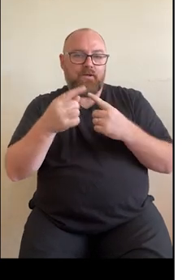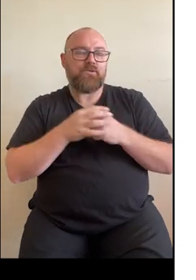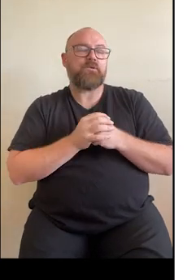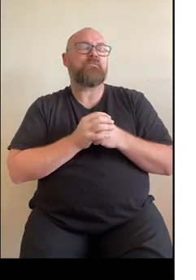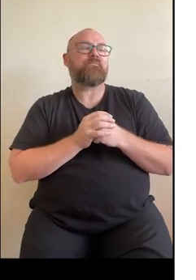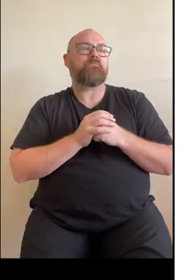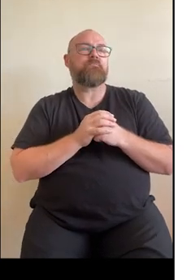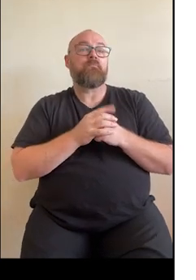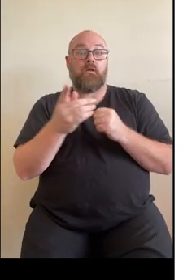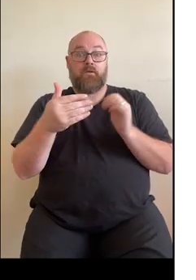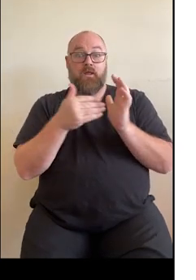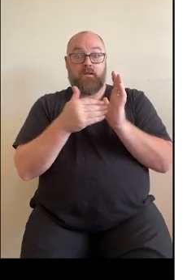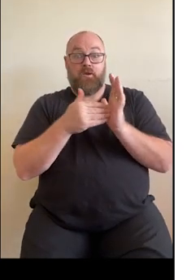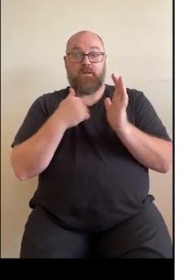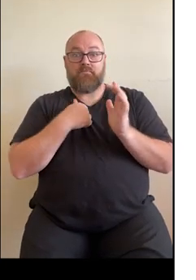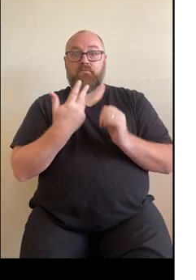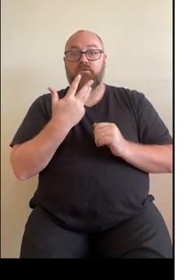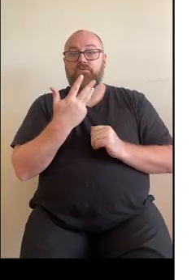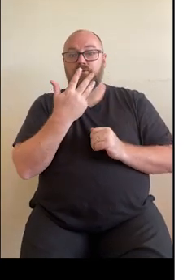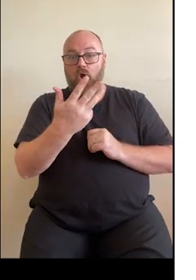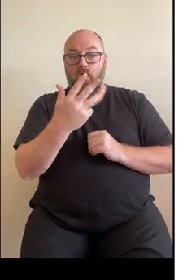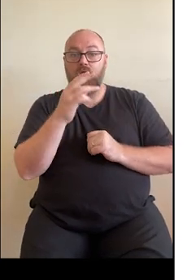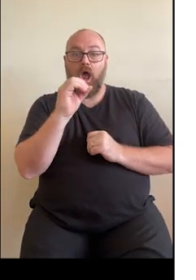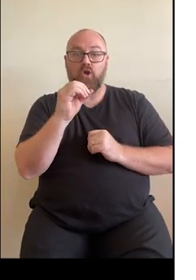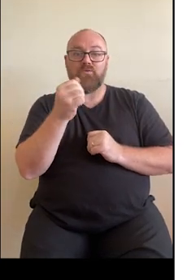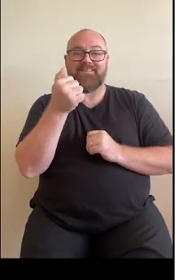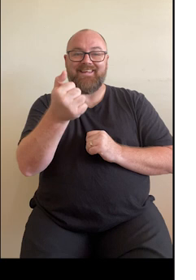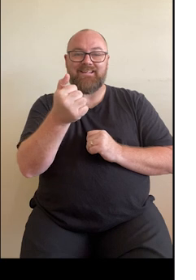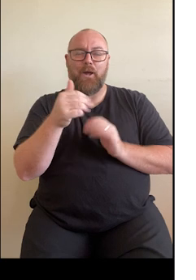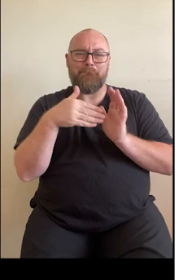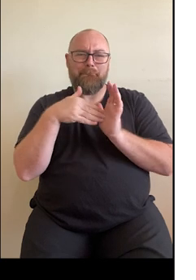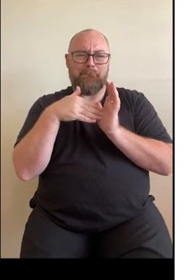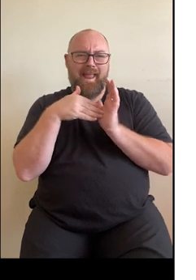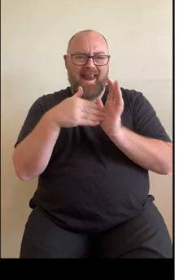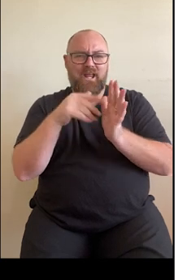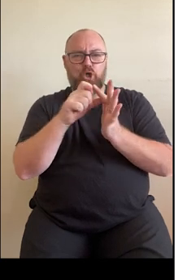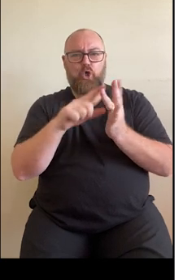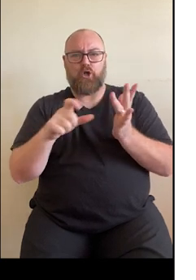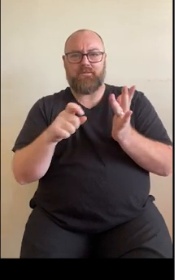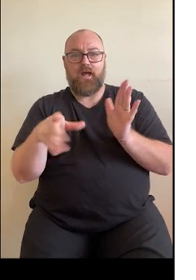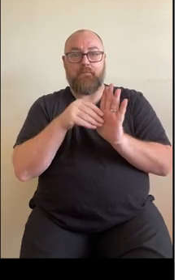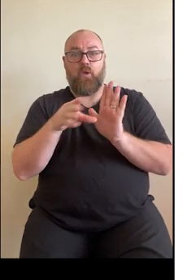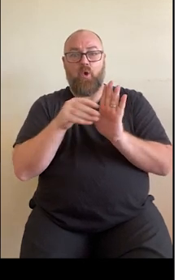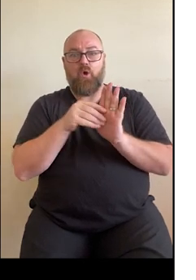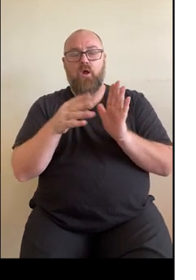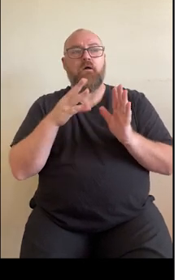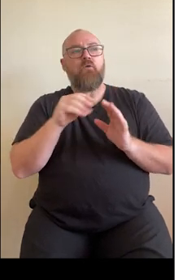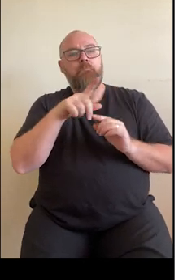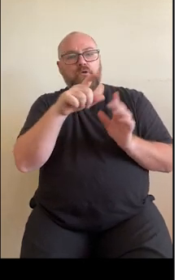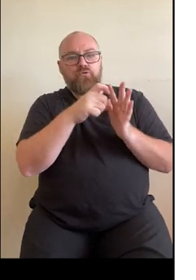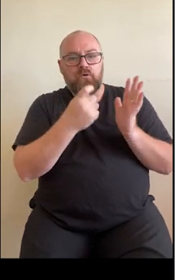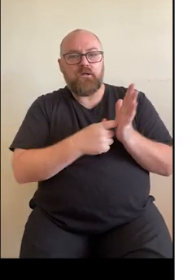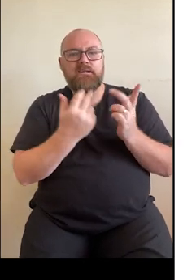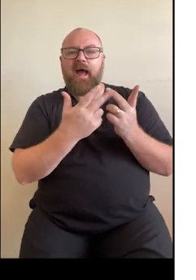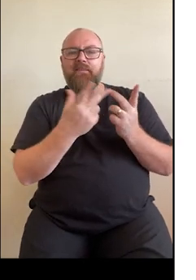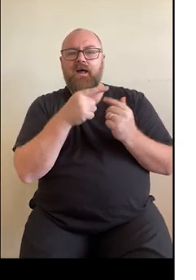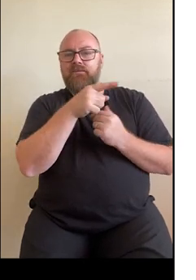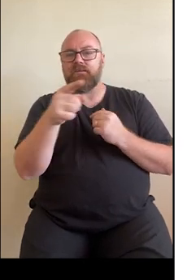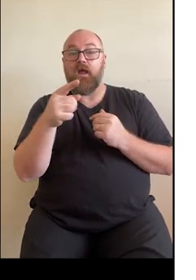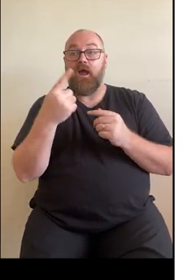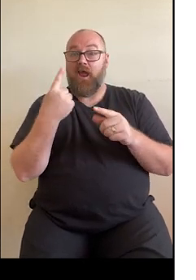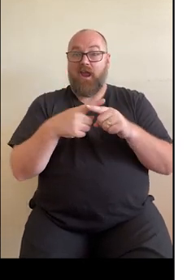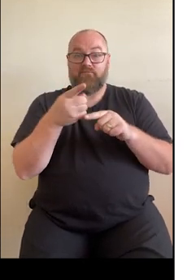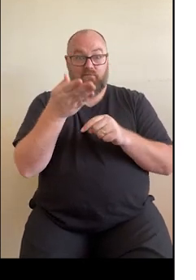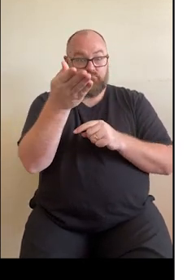there are over 906 million documents in the system that have been uploaded by healthcare providers and also by